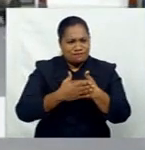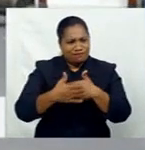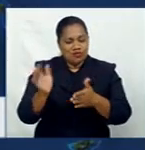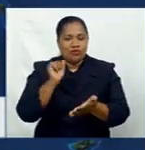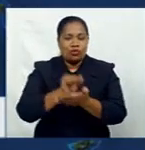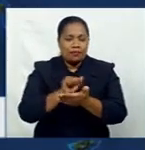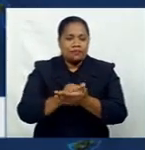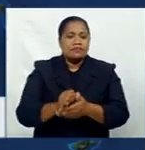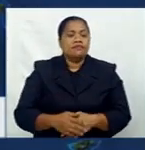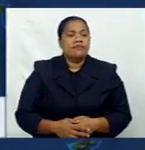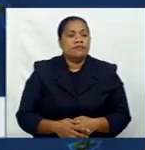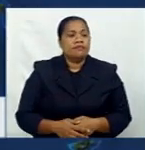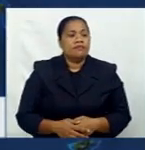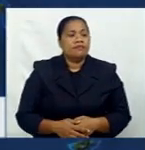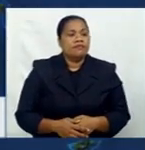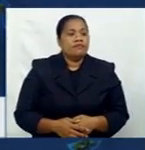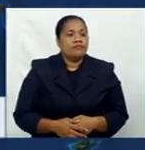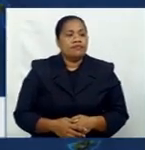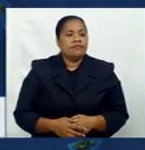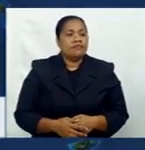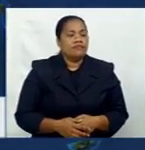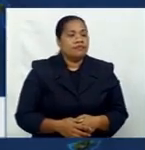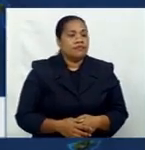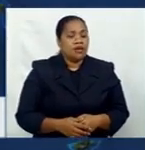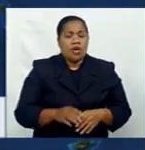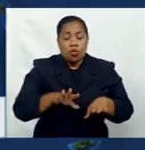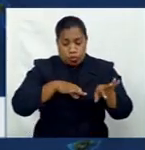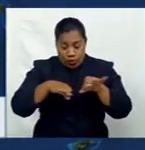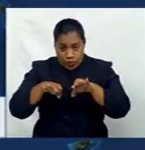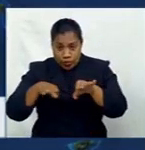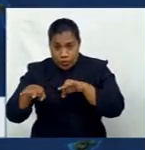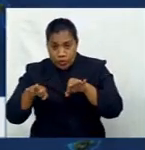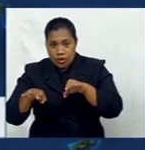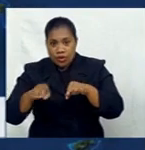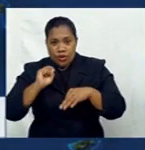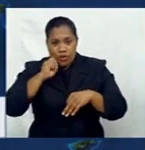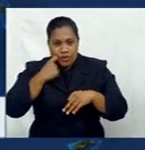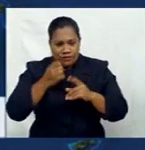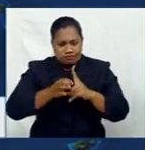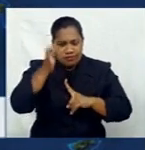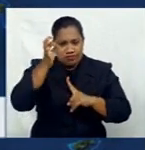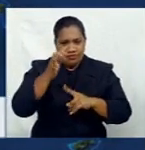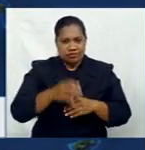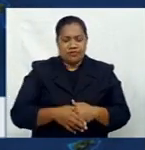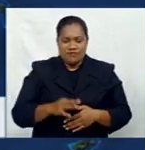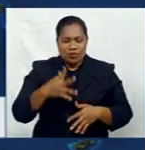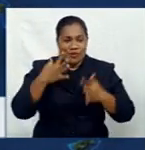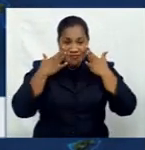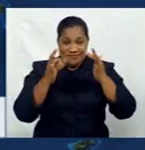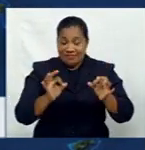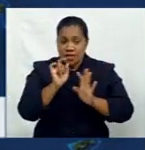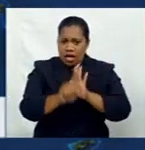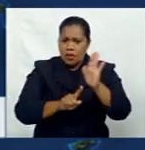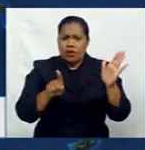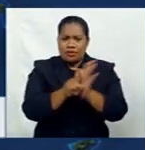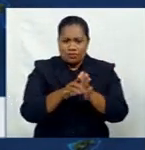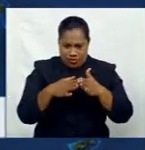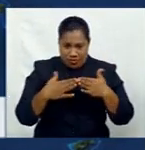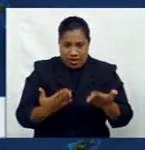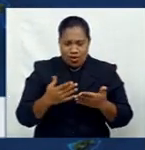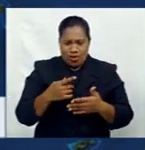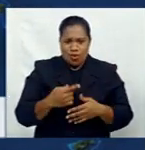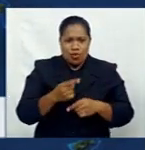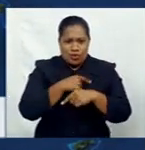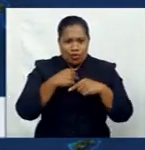was the planned progressive reduction in the kefew hours, where, you know, as we reach certain milestones